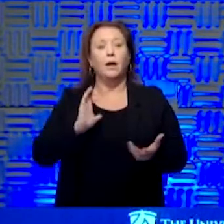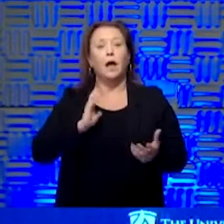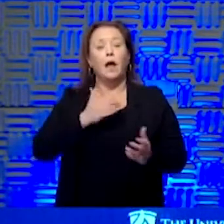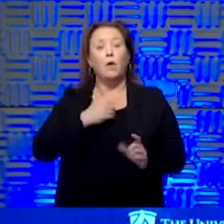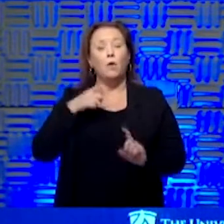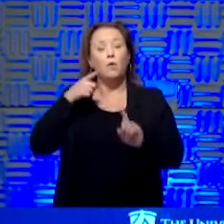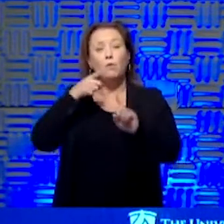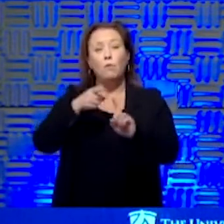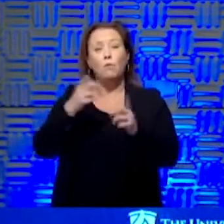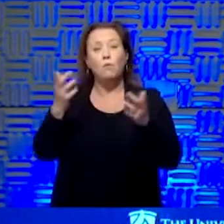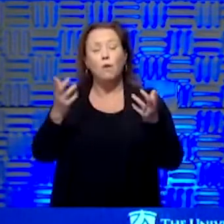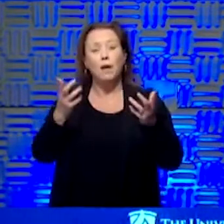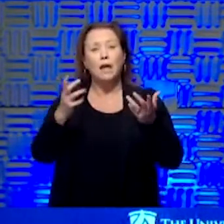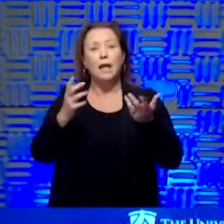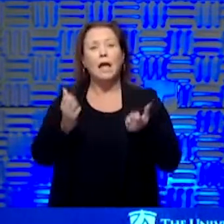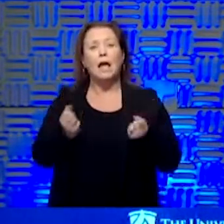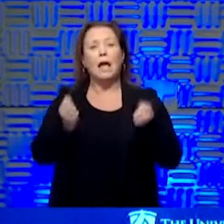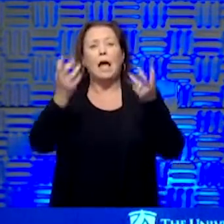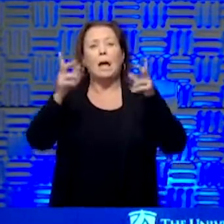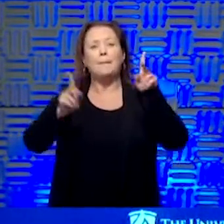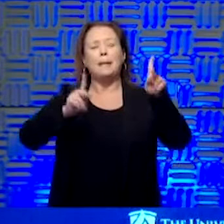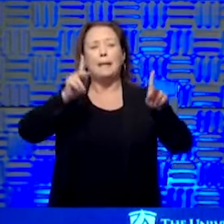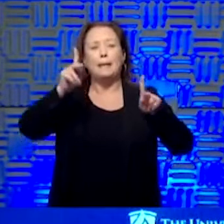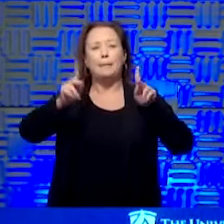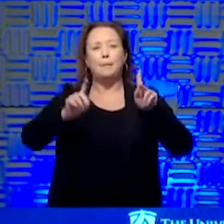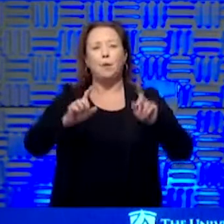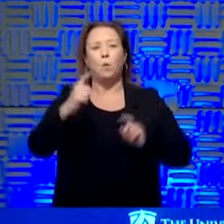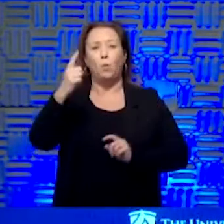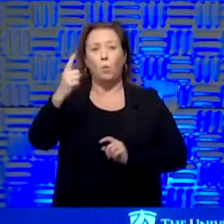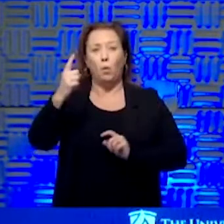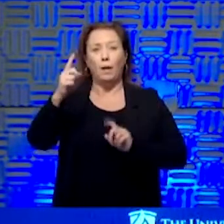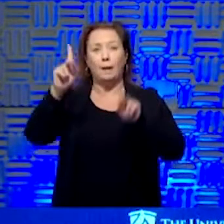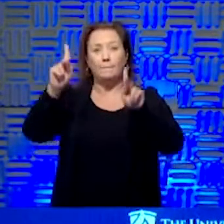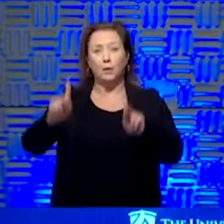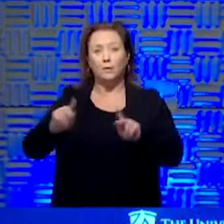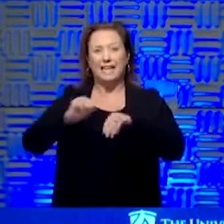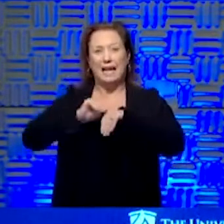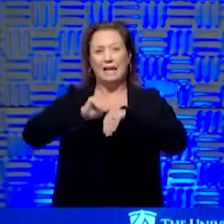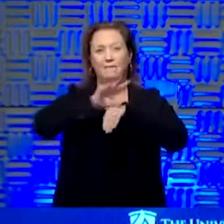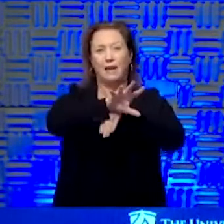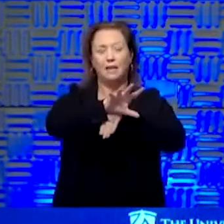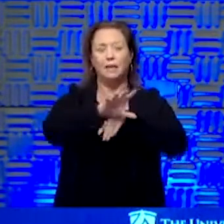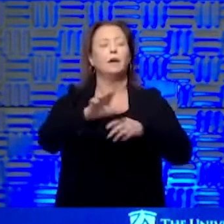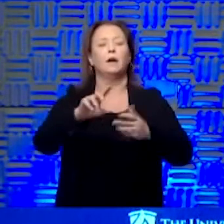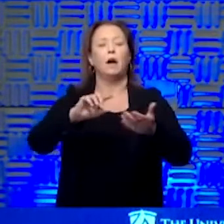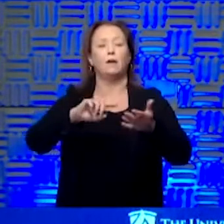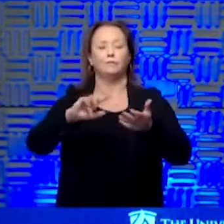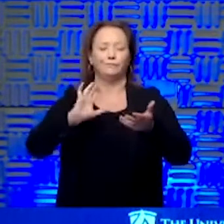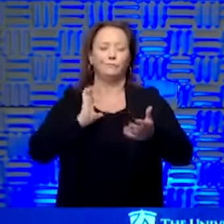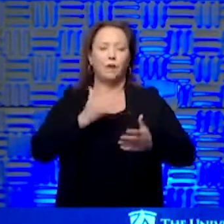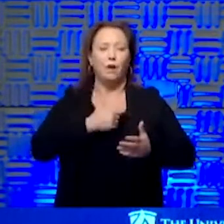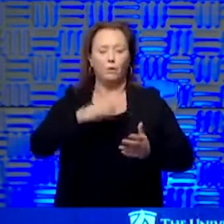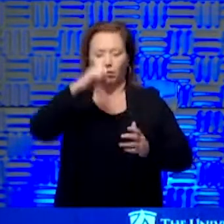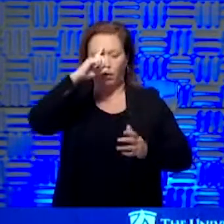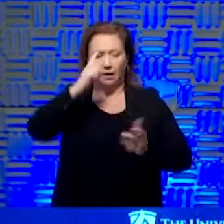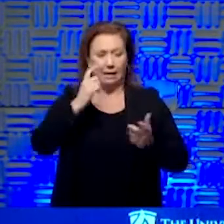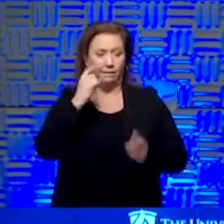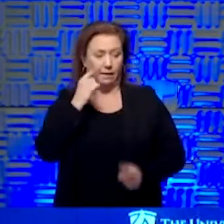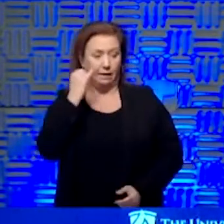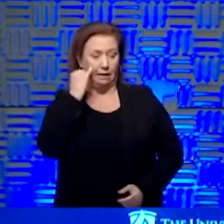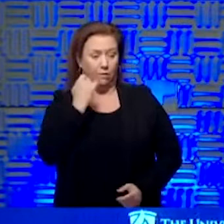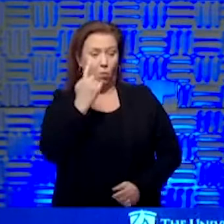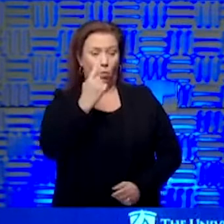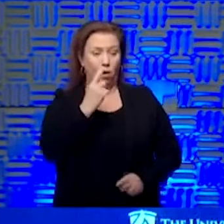is how many people one person infects. So if one person infects three or four people,